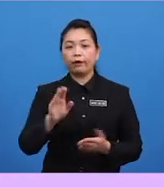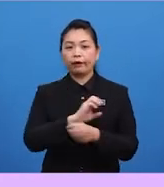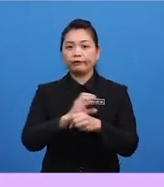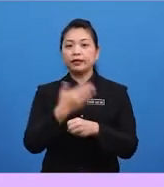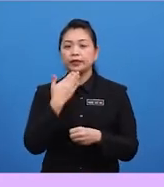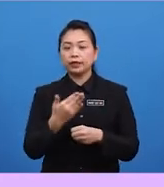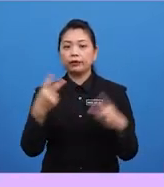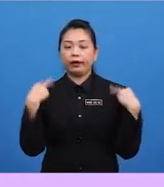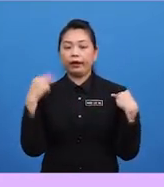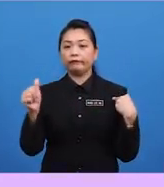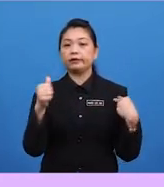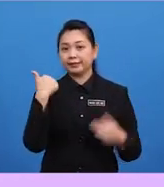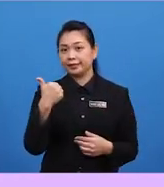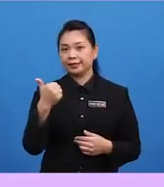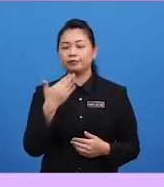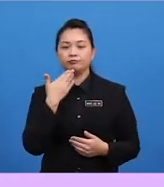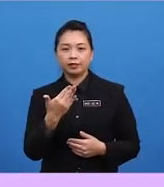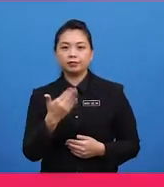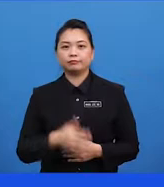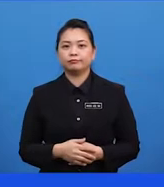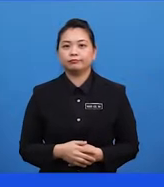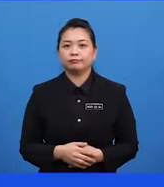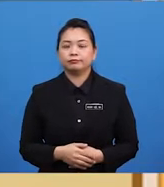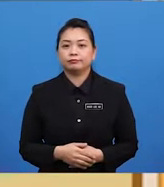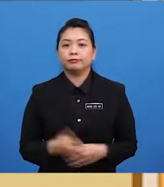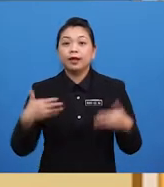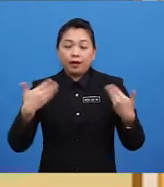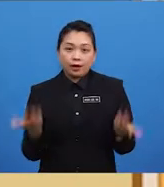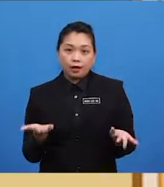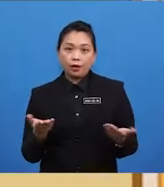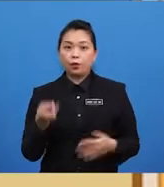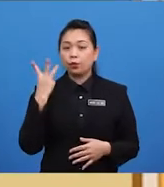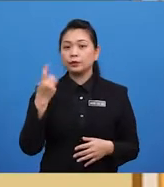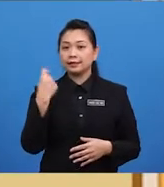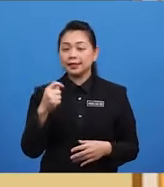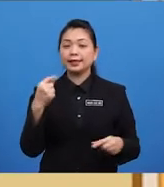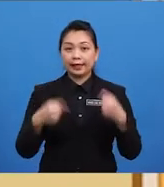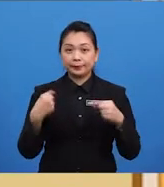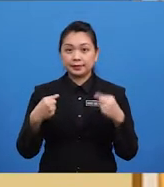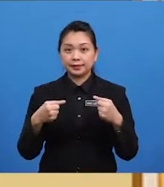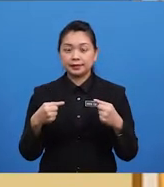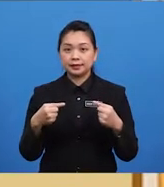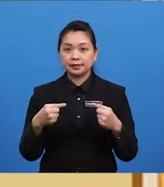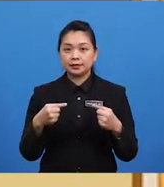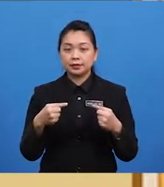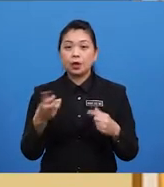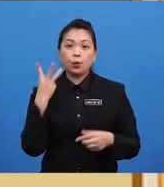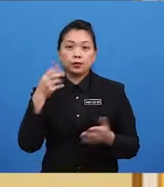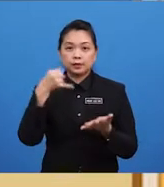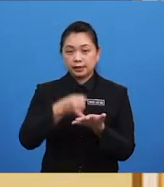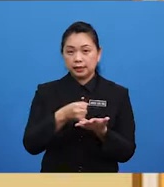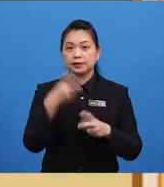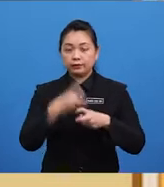Have a nice day. Thank you, you too. How was the game, boys and girls? Was it difficult